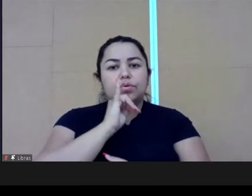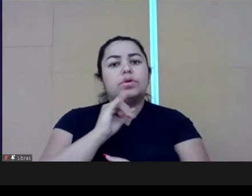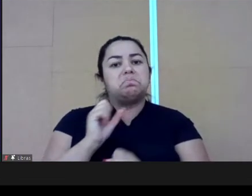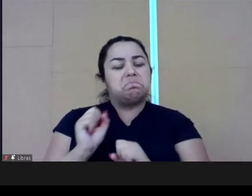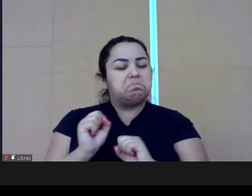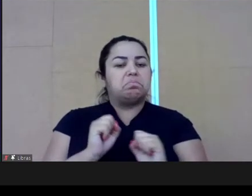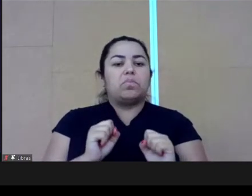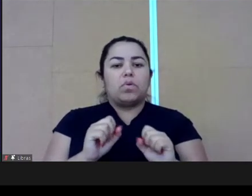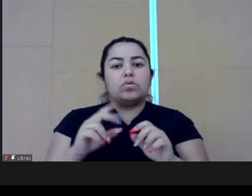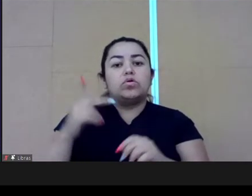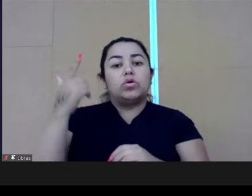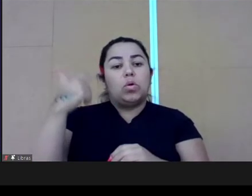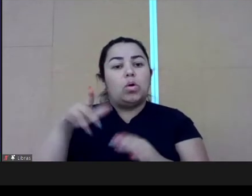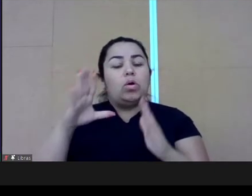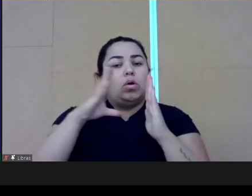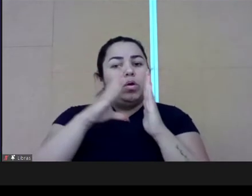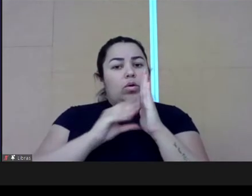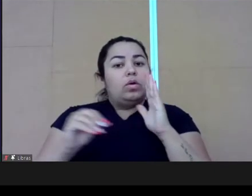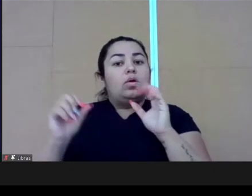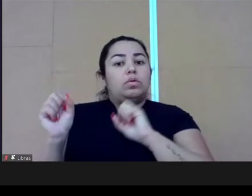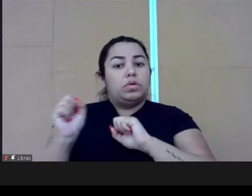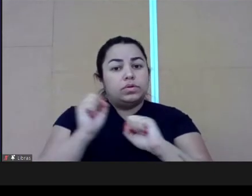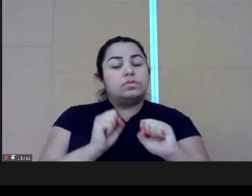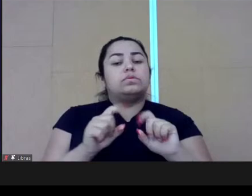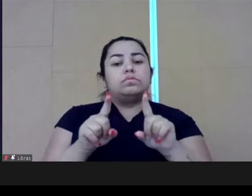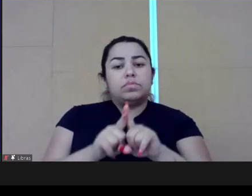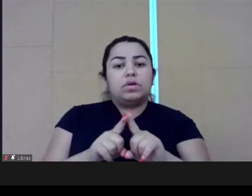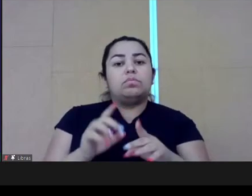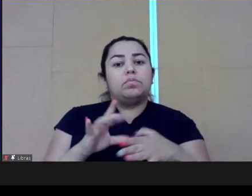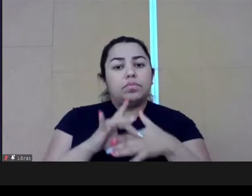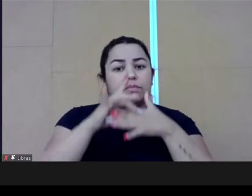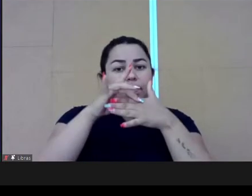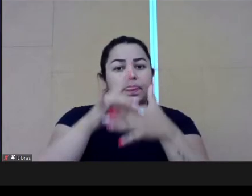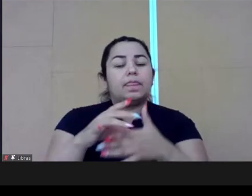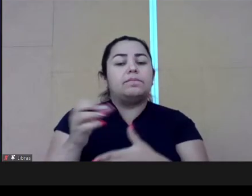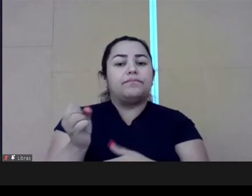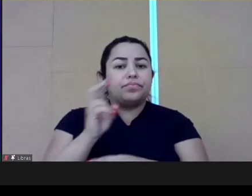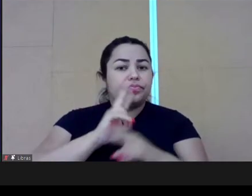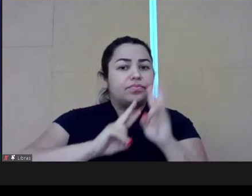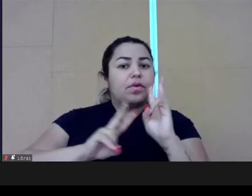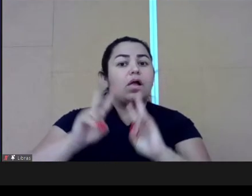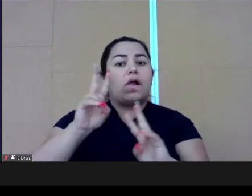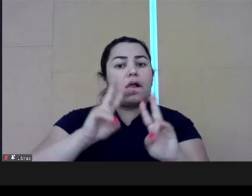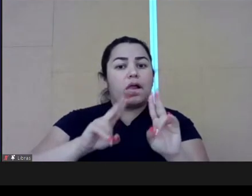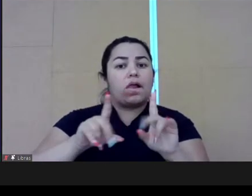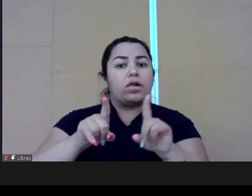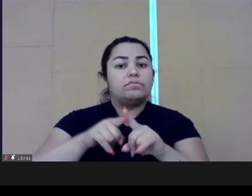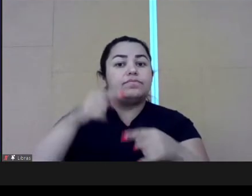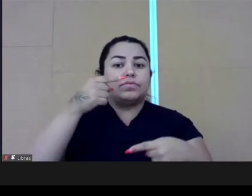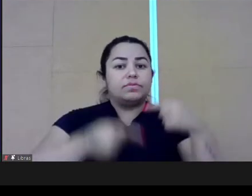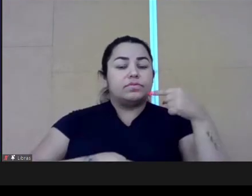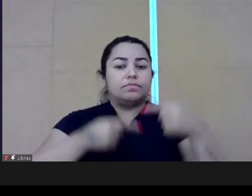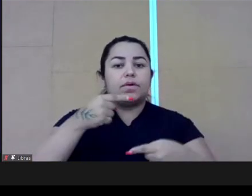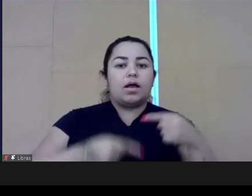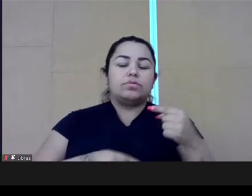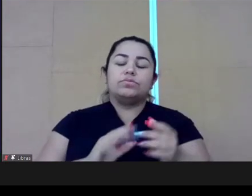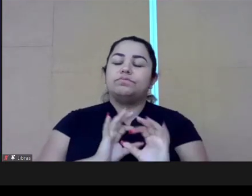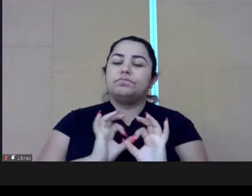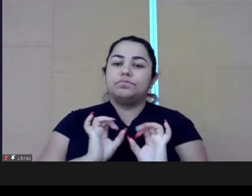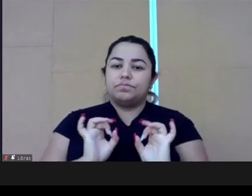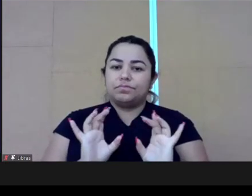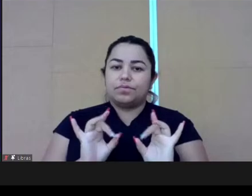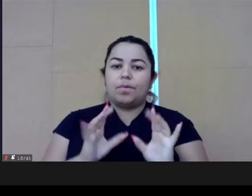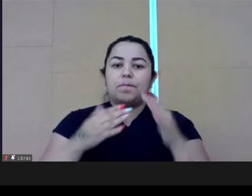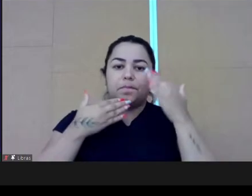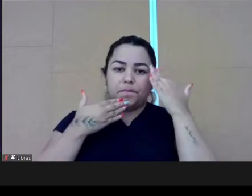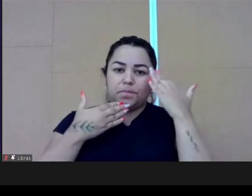can be an example for those for other institutions can also form their leadership with the view that we are having these debates. So